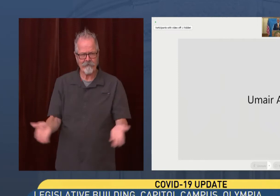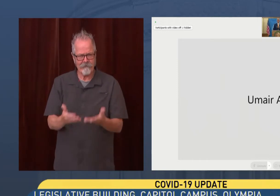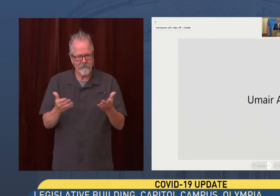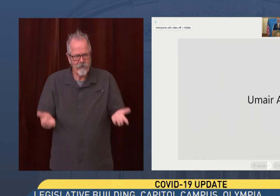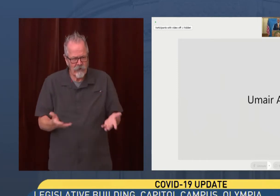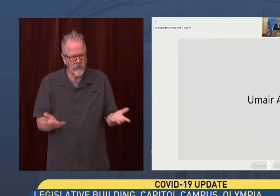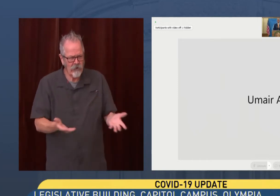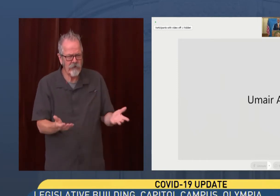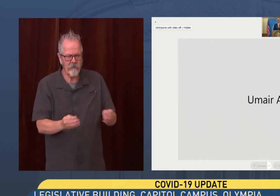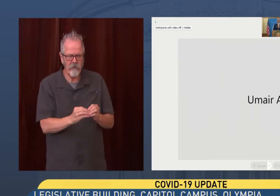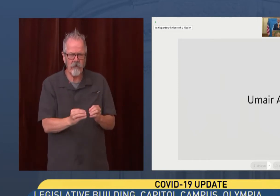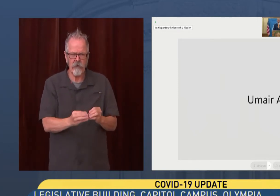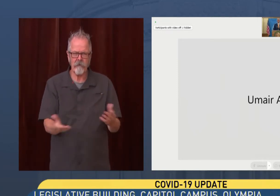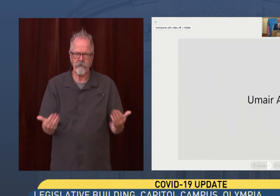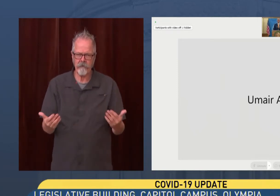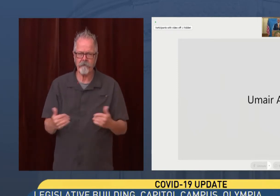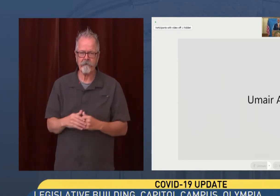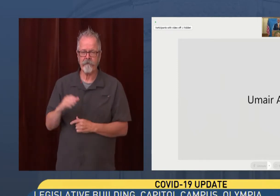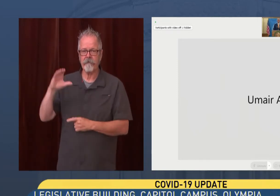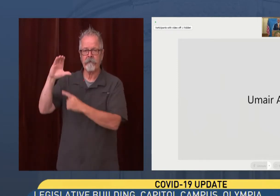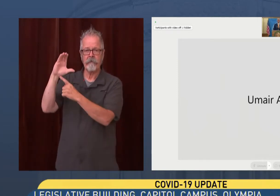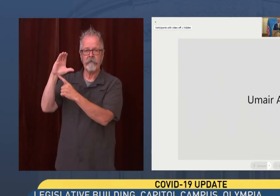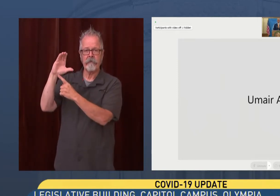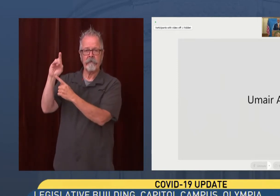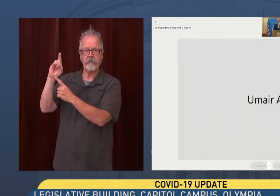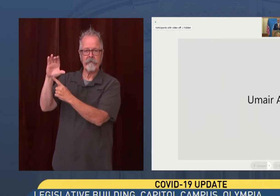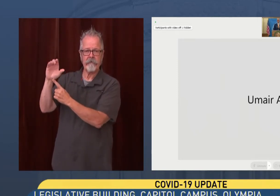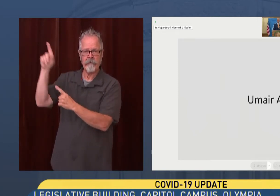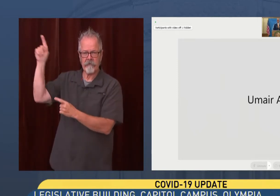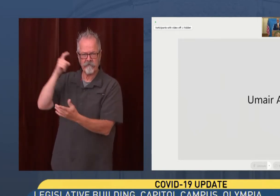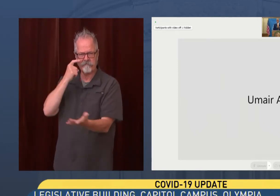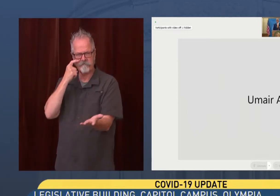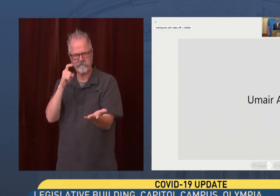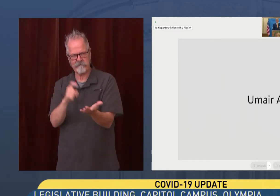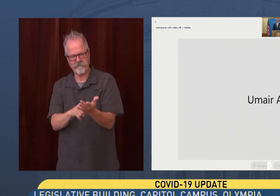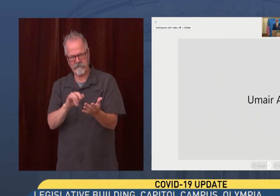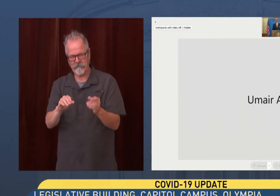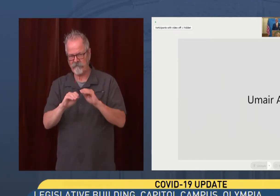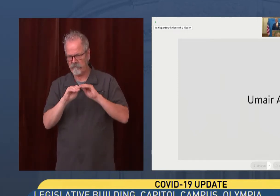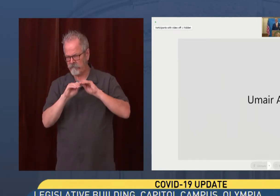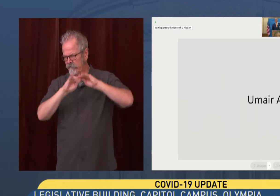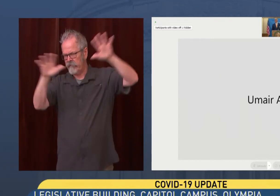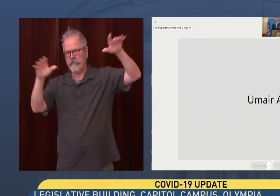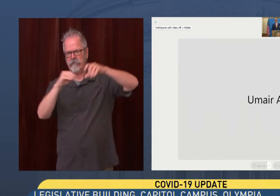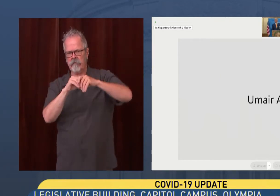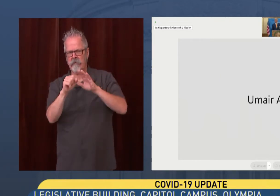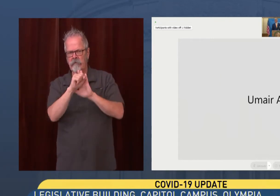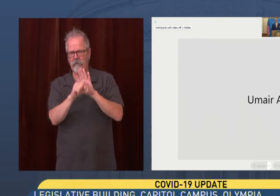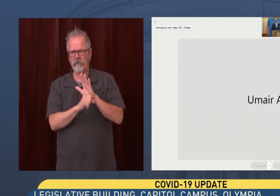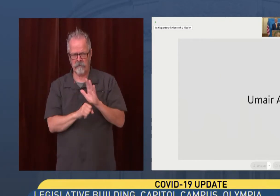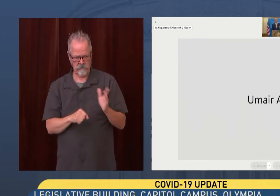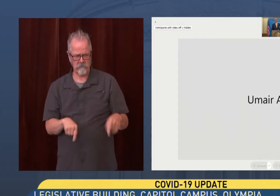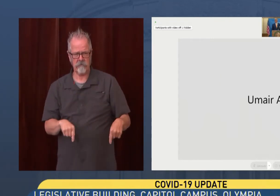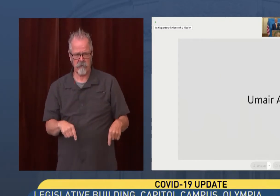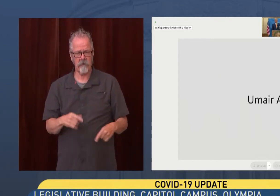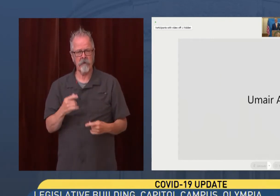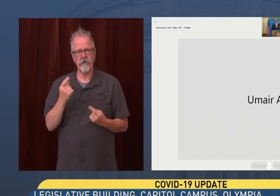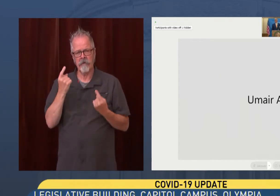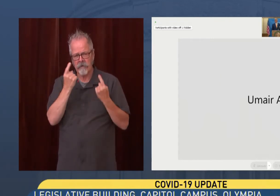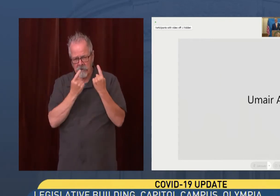thinking. We have increased disease transmission across the state. We recommend that people consider wearing a mask statewide,